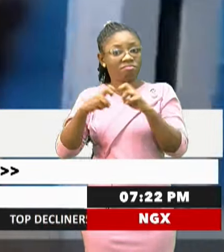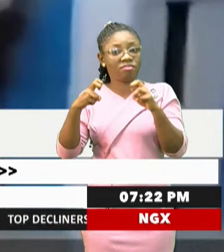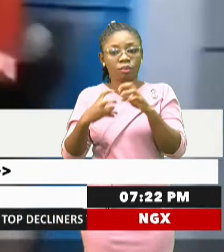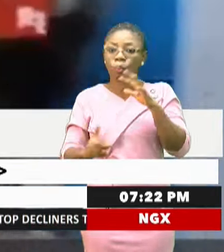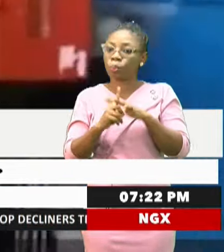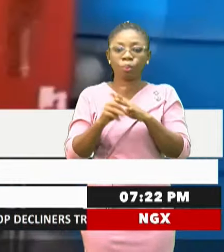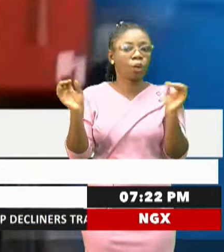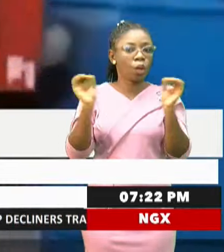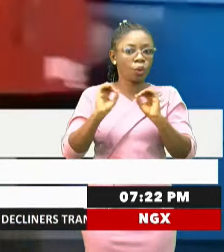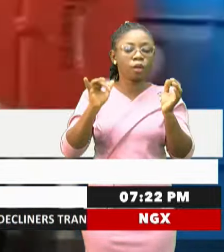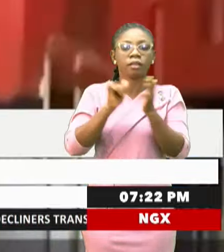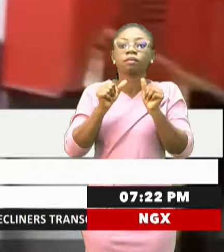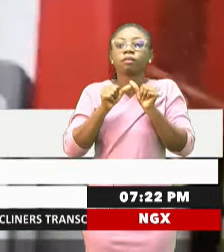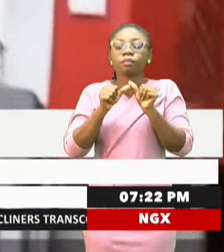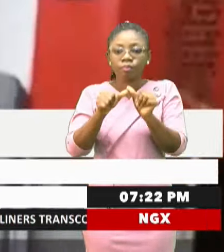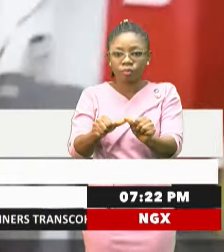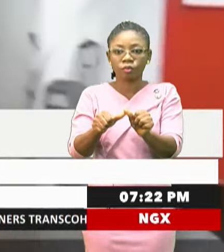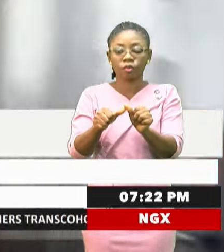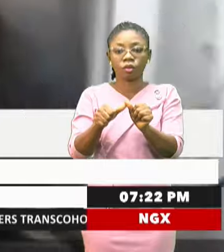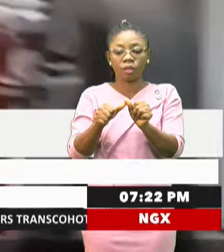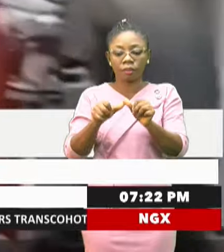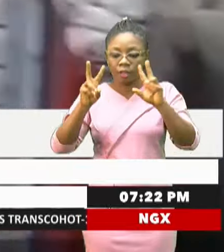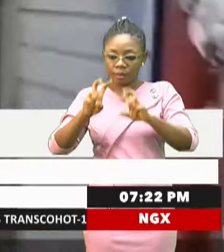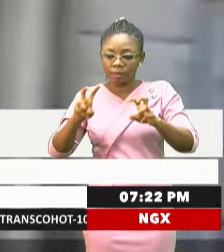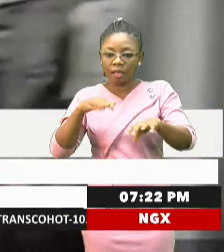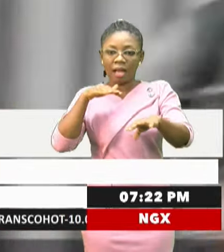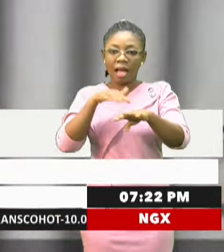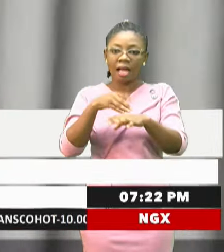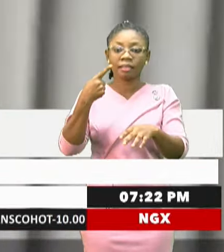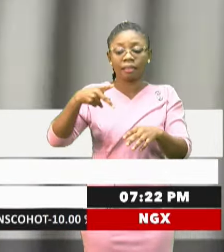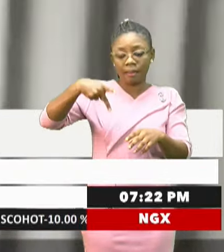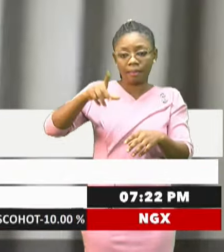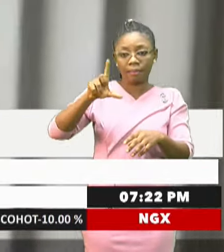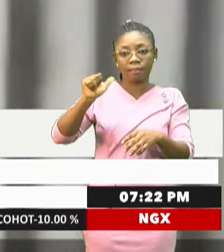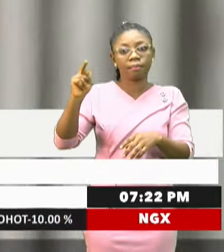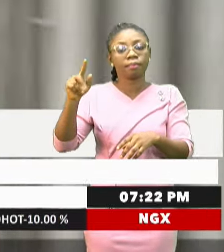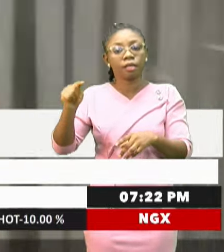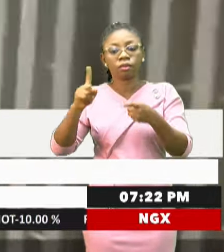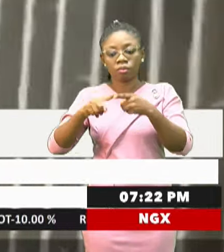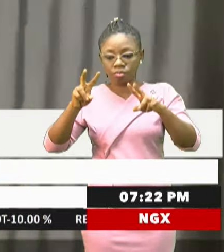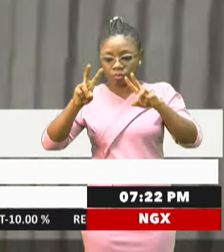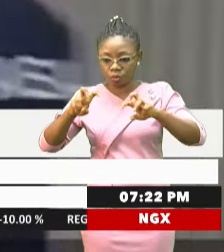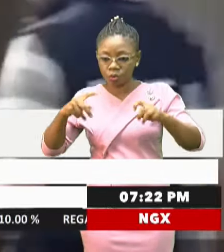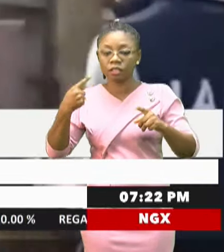maintains inspectors at the Zaporizia plant to monitor the situation.